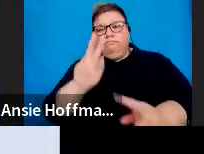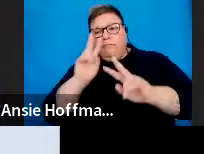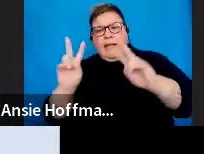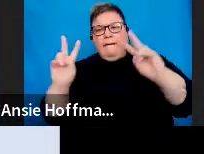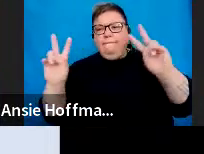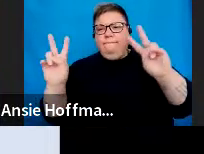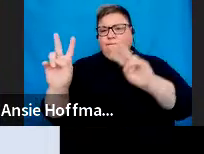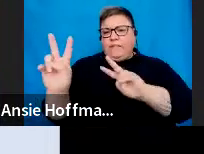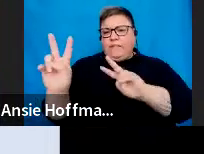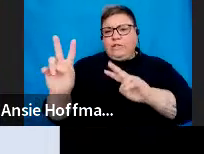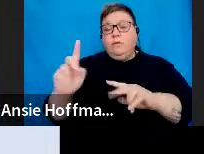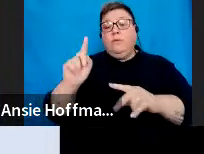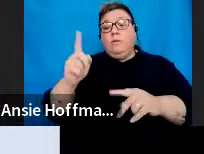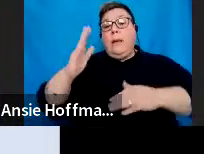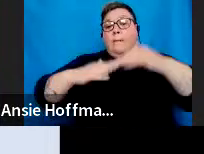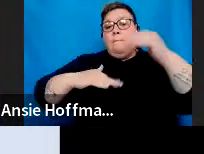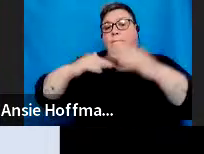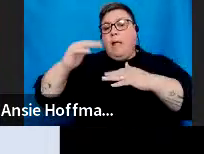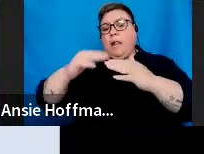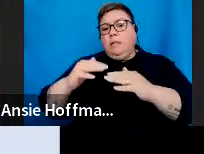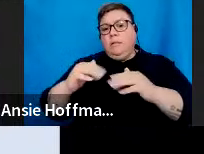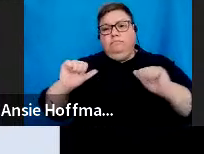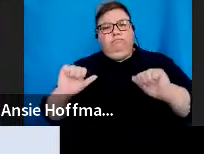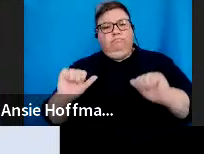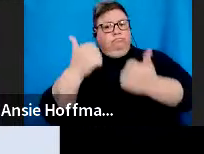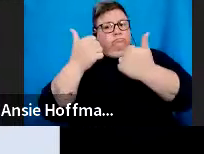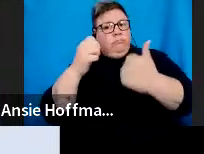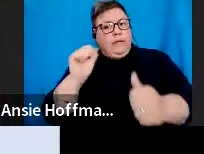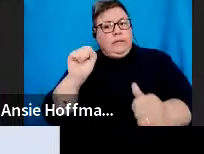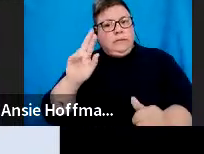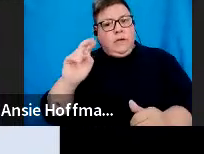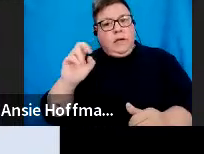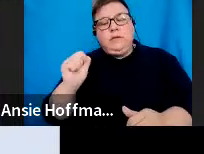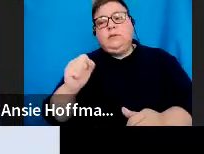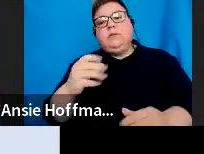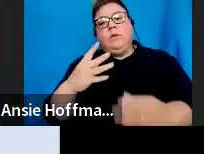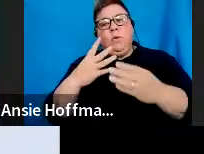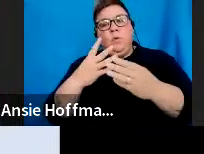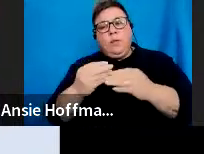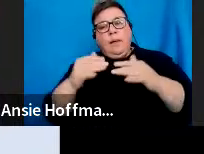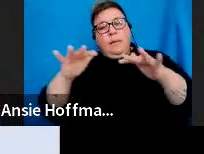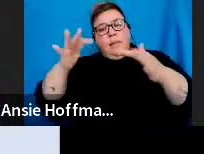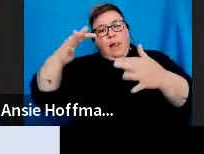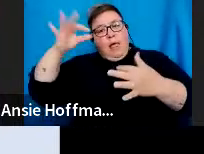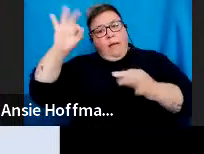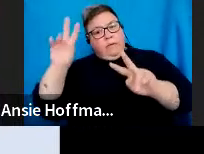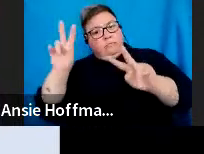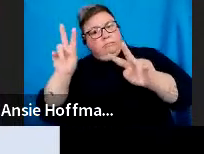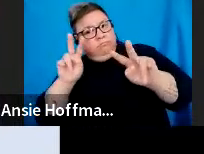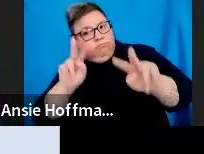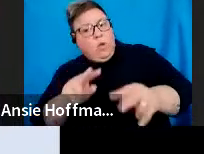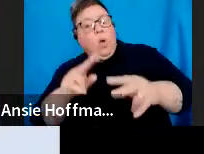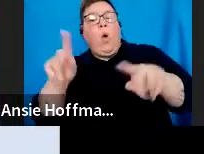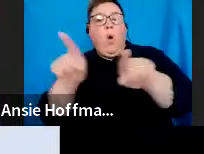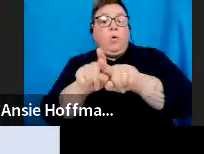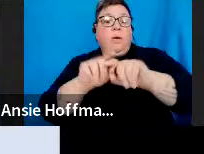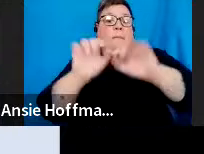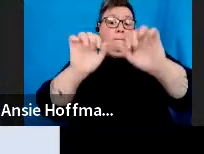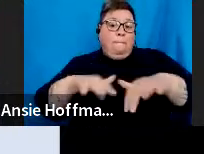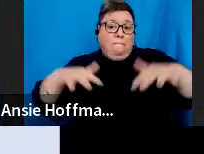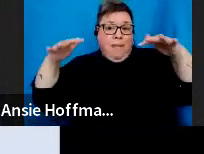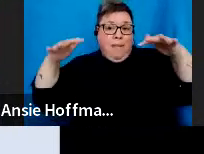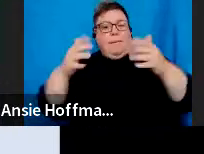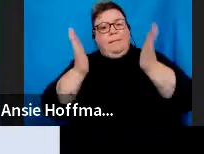build a modern SAS of unquestionable integrity admired by government, the public, as well as our international peers.